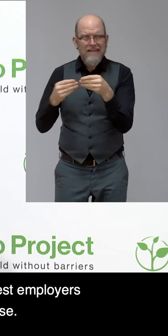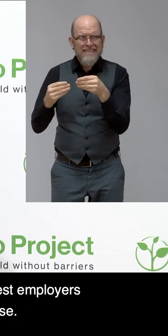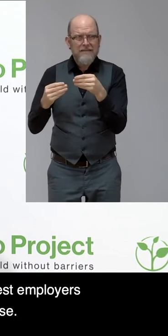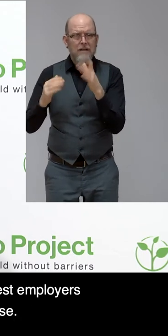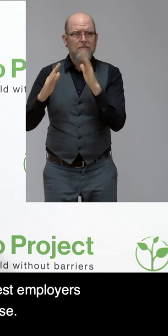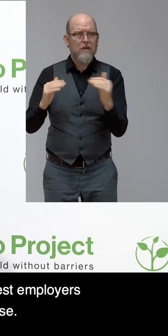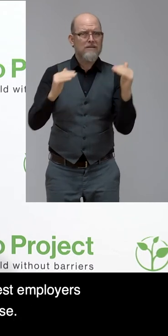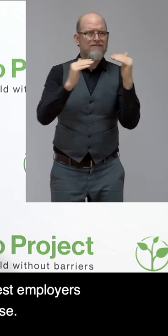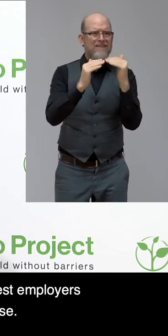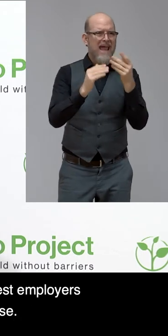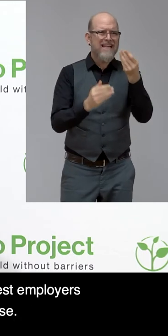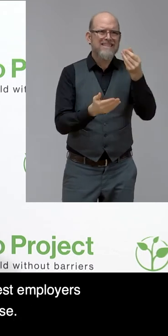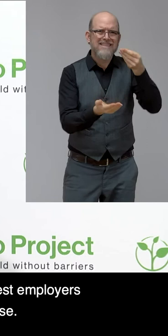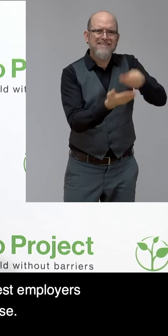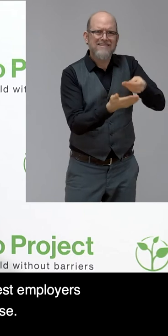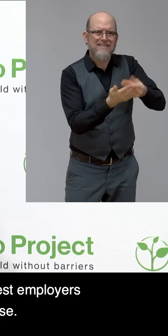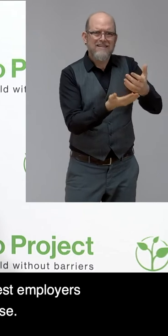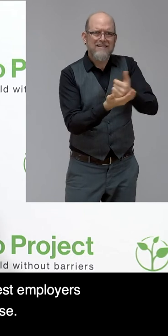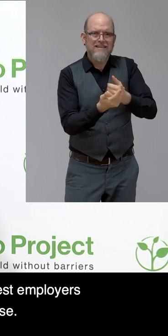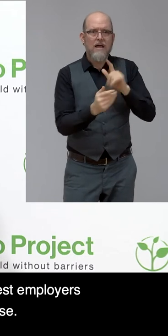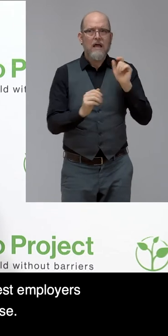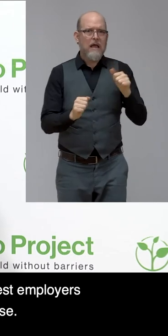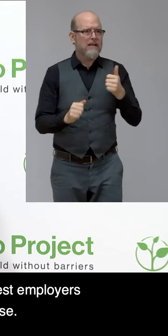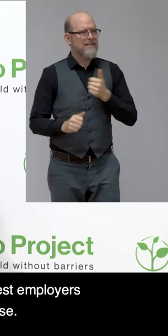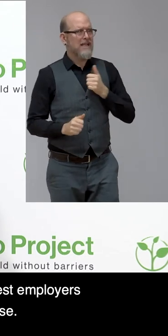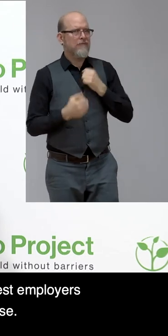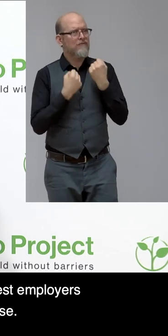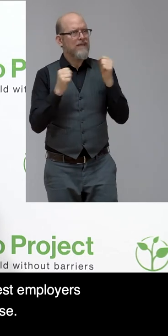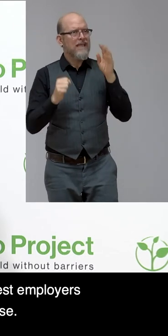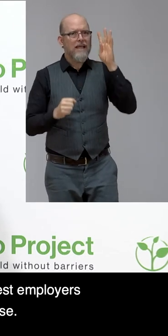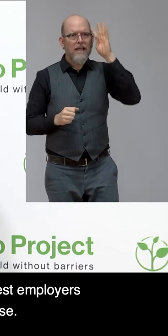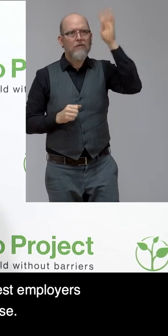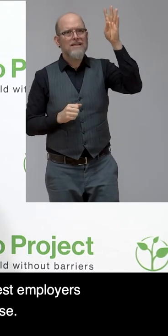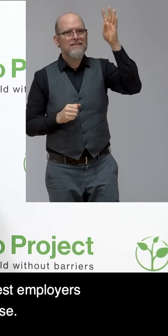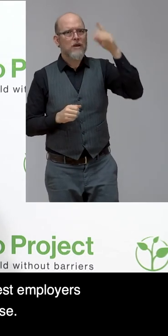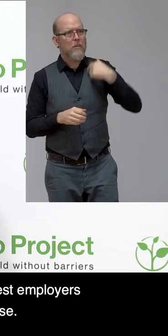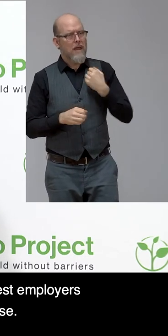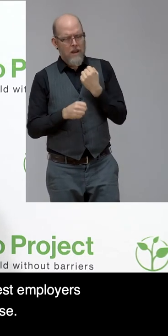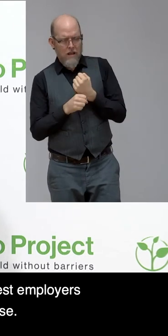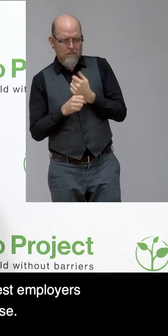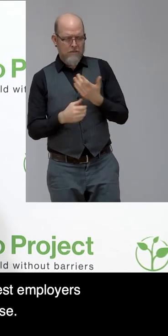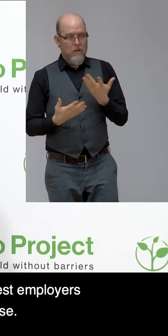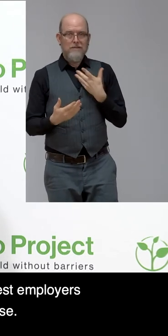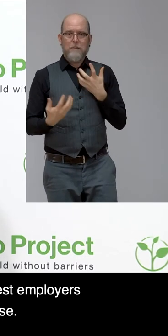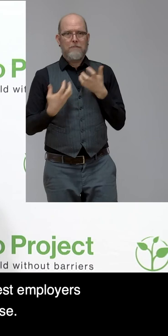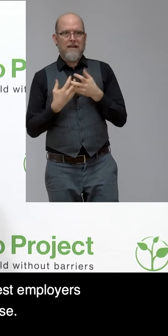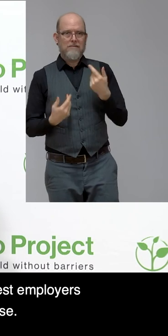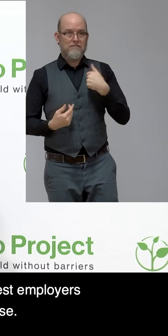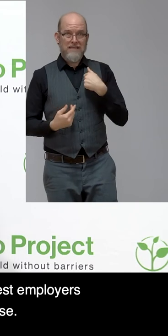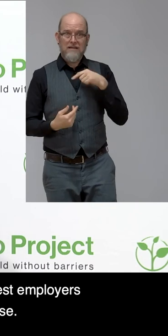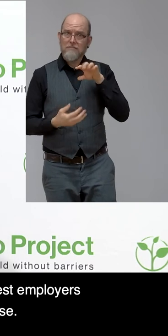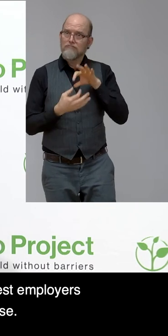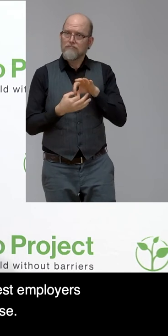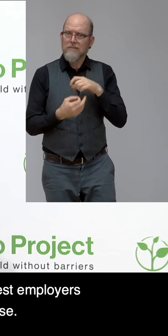to innovate, this is arguably part of best employers or